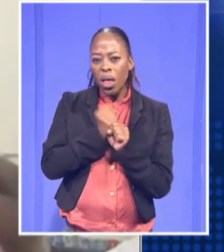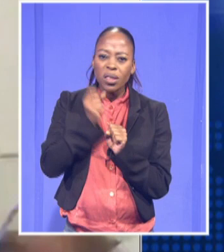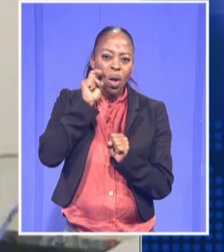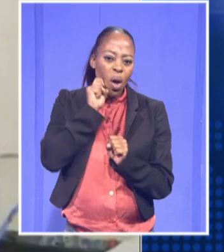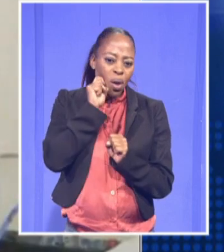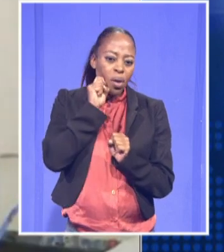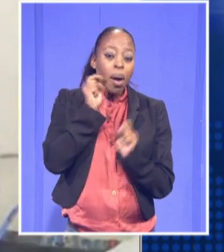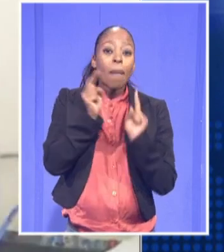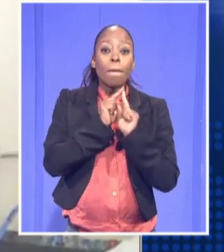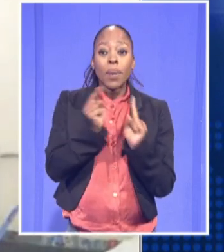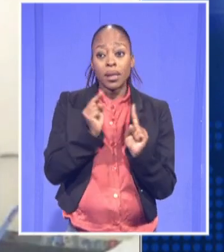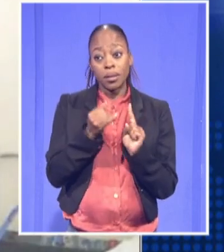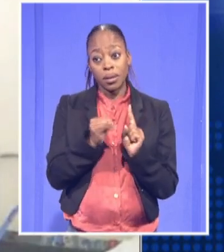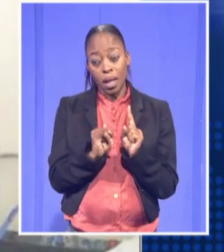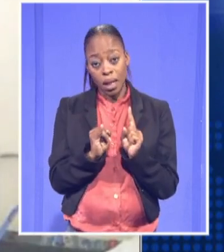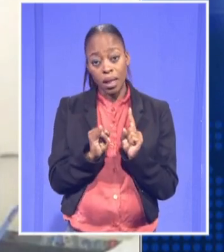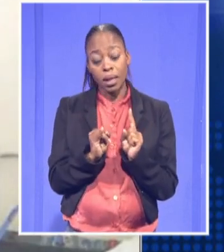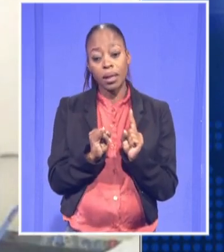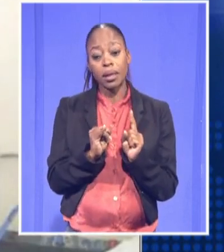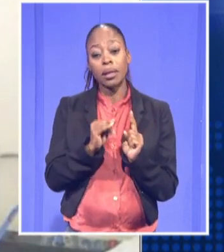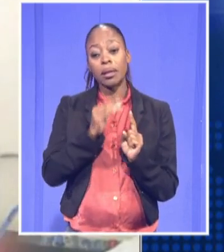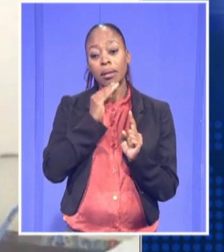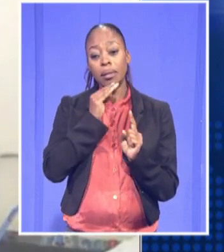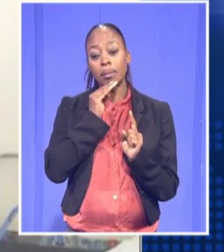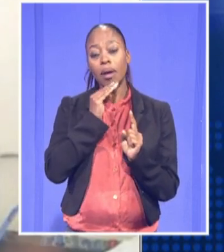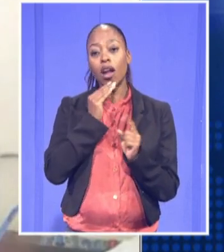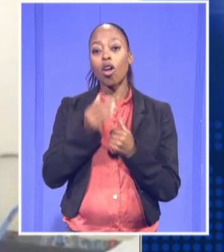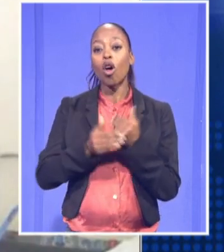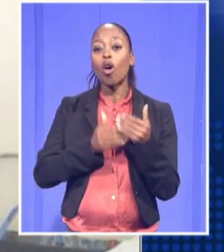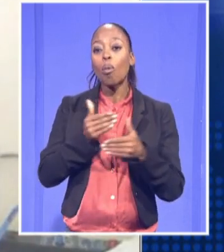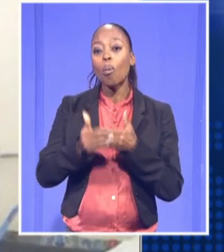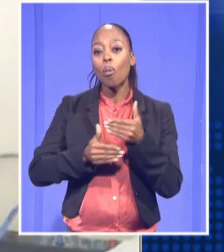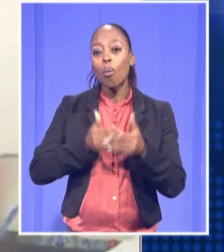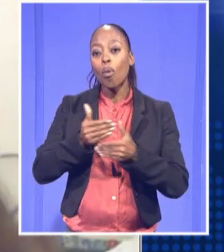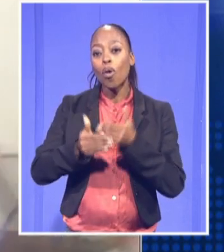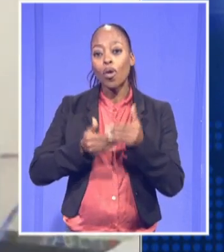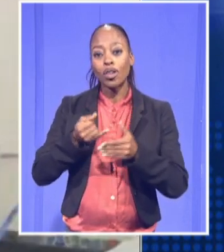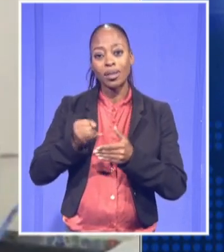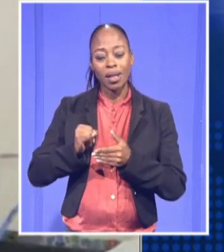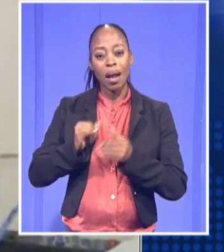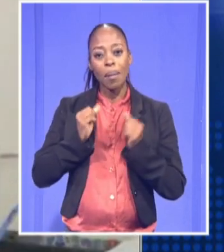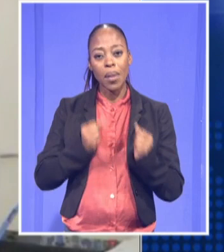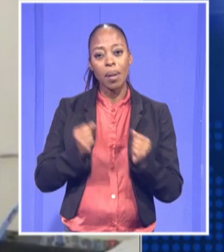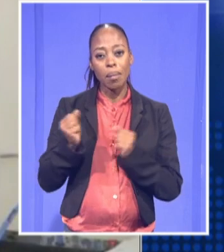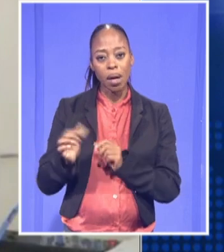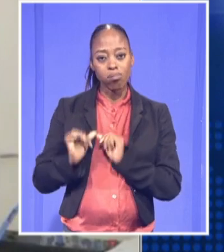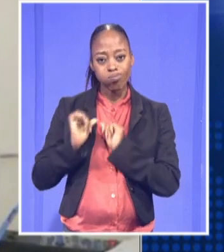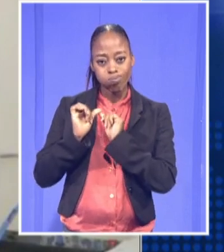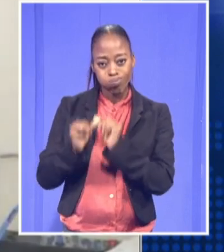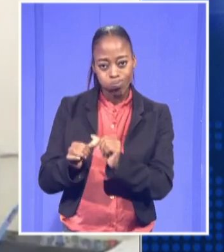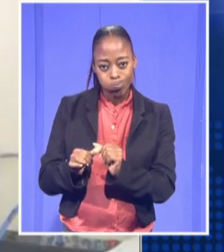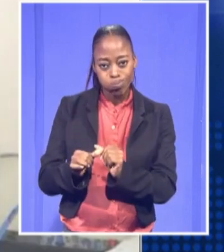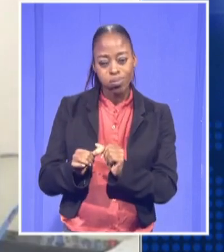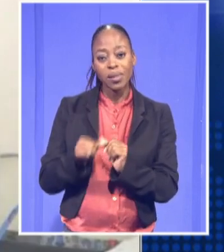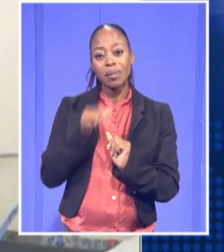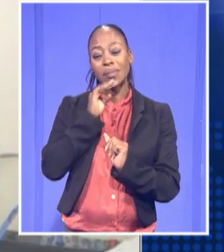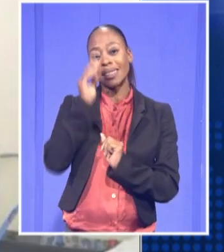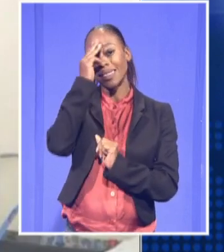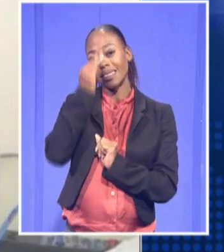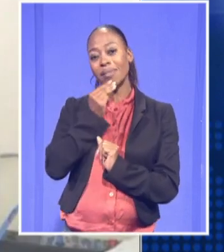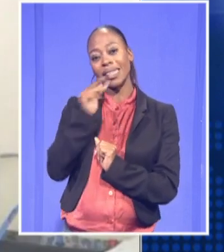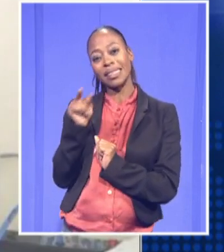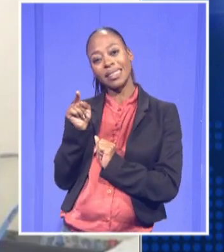However, we are talking about the process that is still ongoing. So this particular image